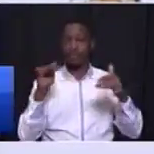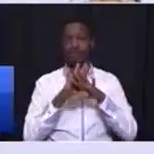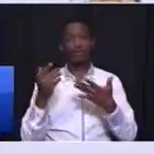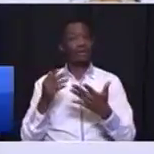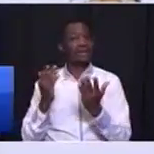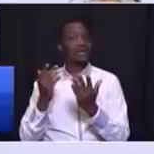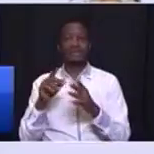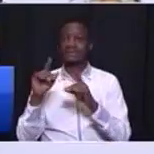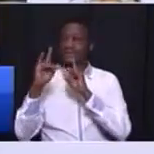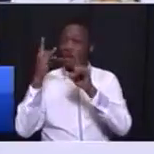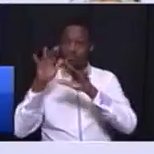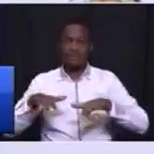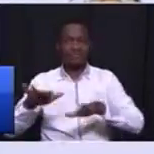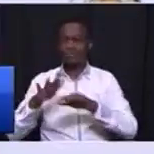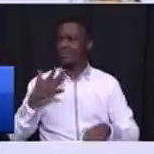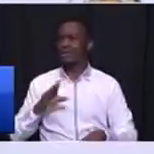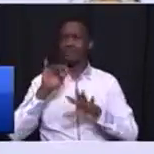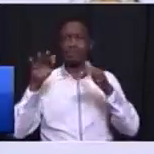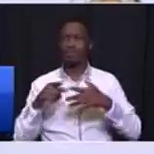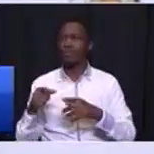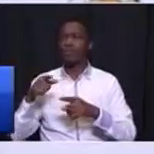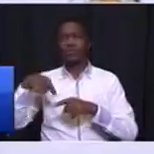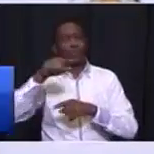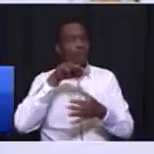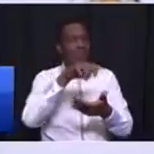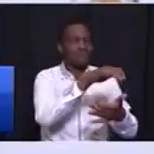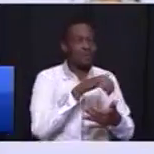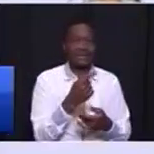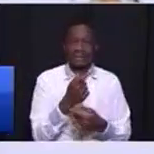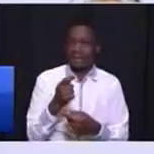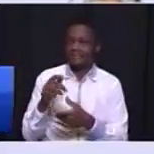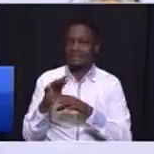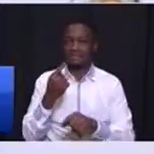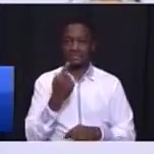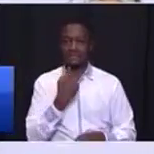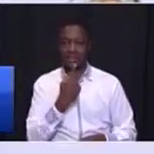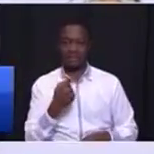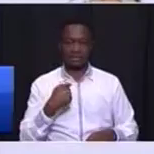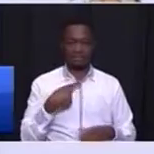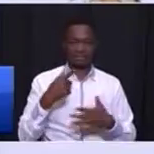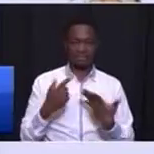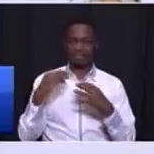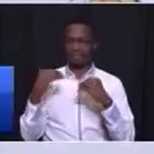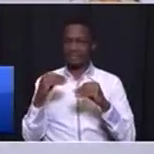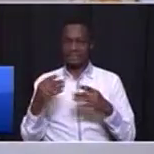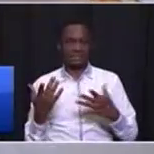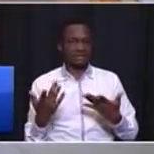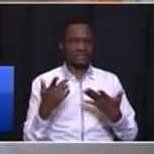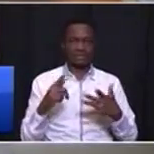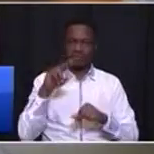schools. We don't want people who go around collecting money and calling themselves business